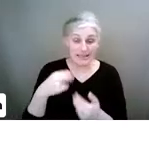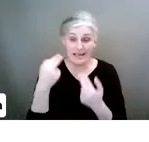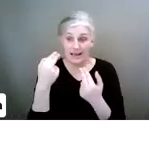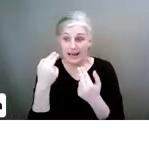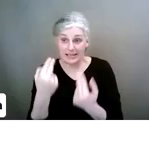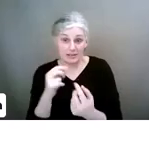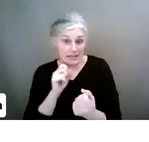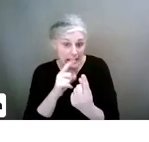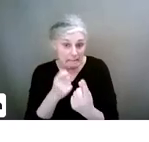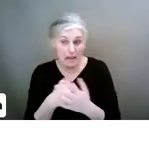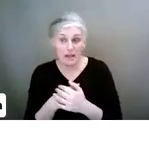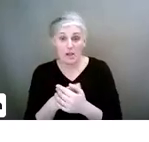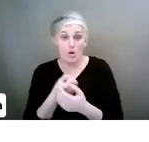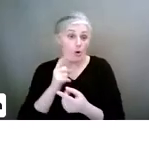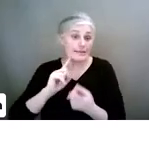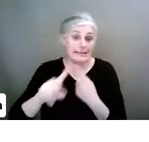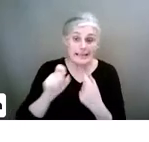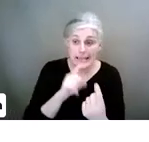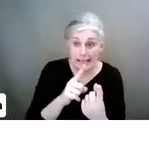Hey Siri, send an email.